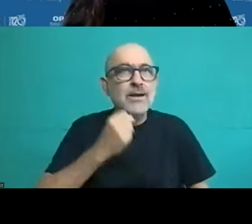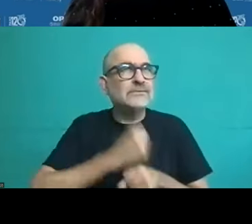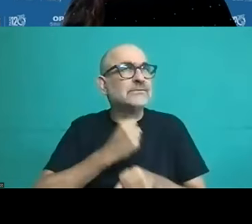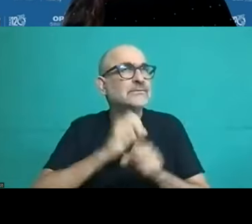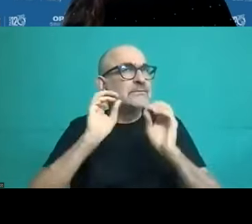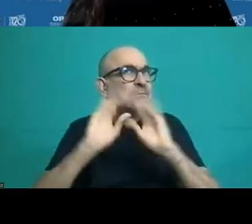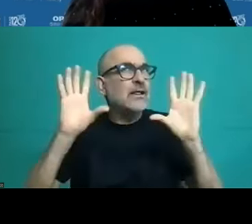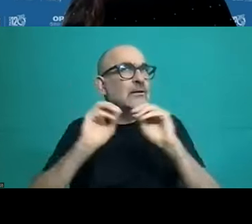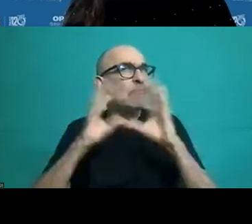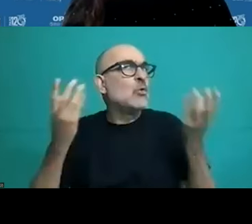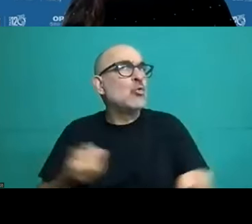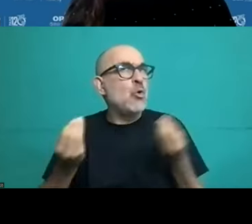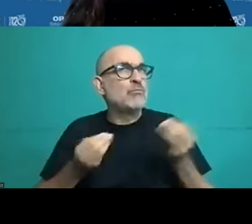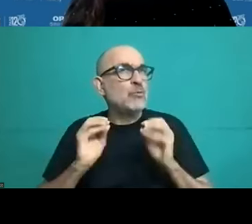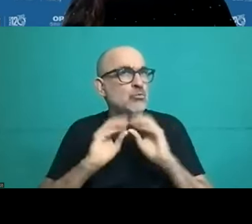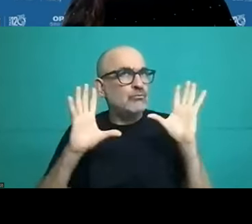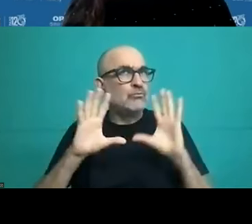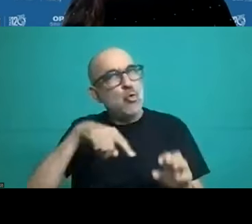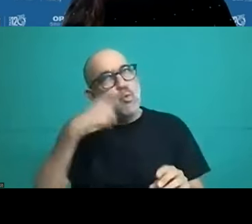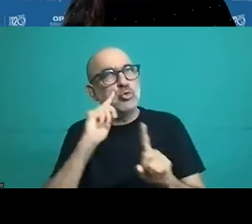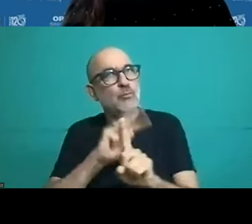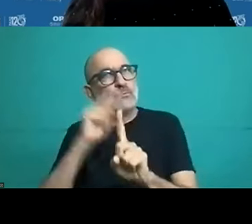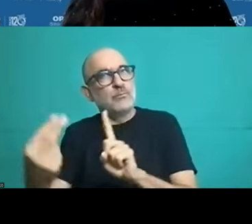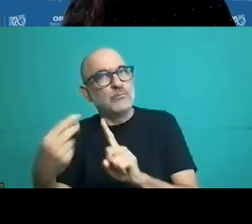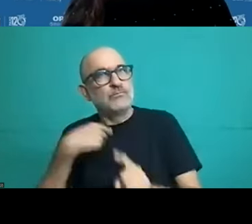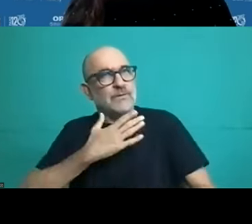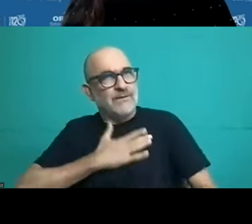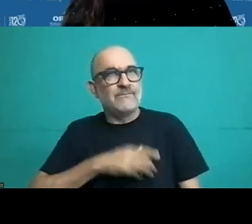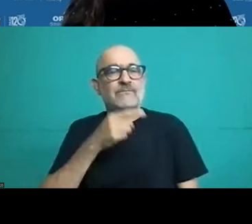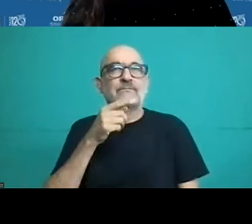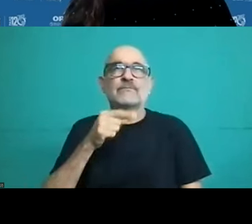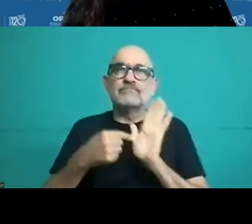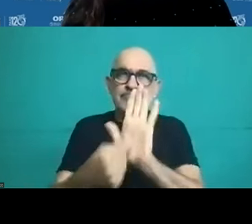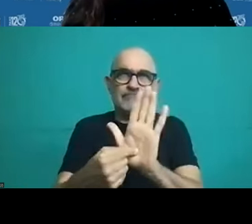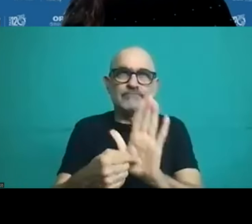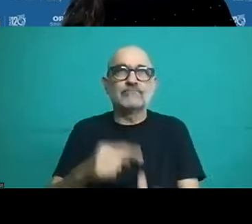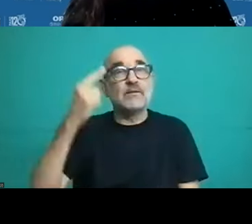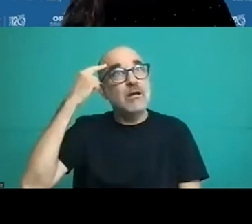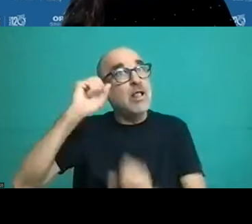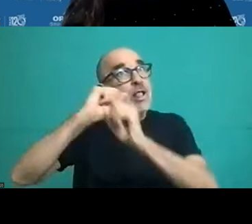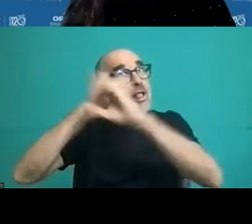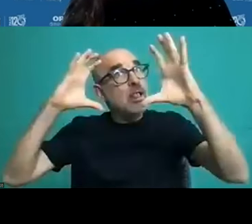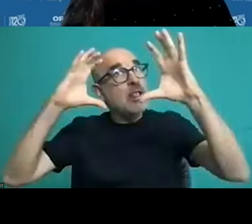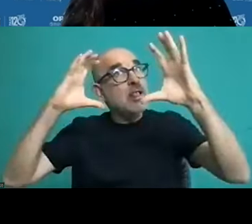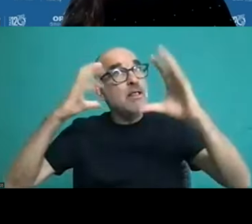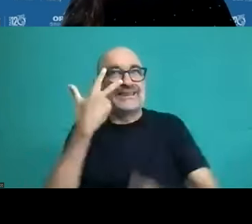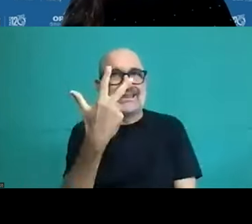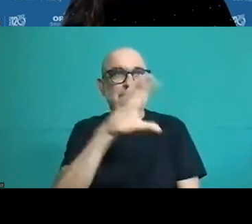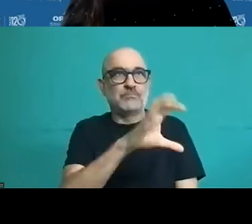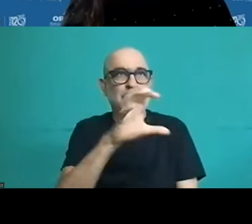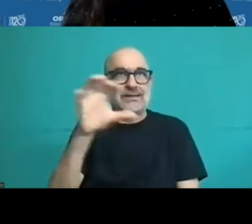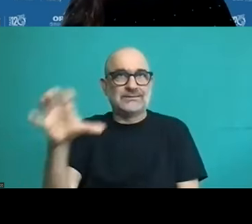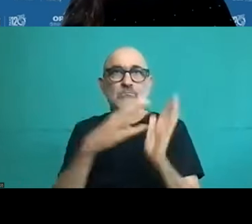a system that is basically financed from contributions, mandatory contributions, although a very different system.